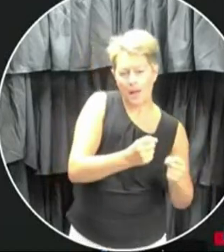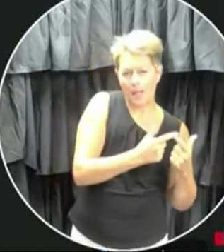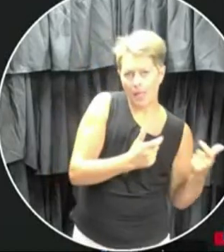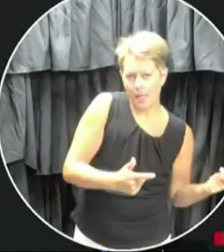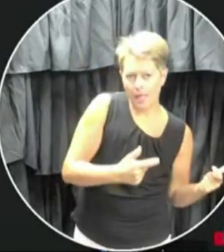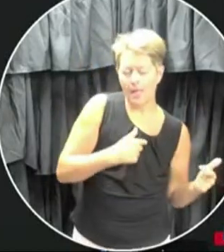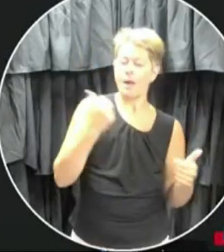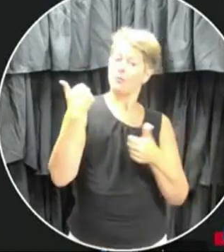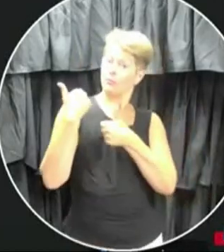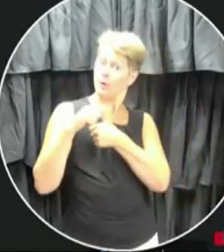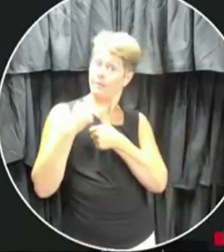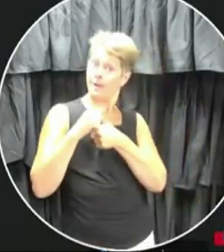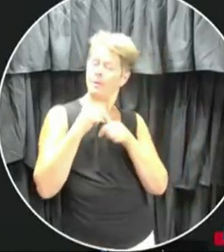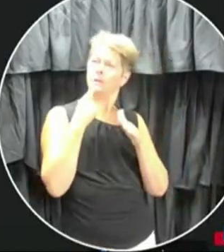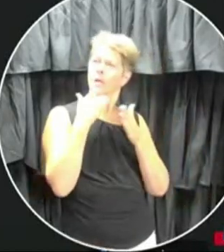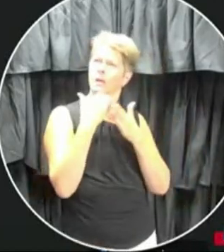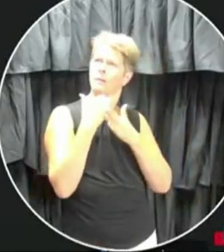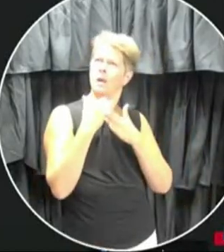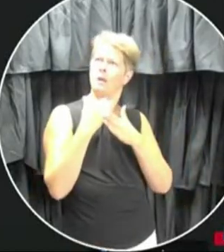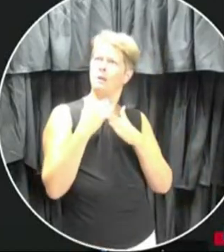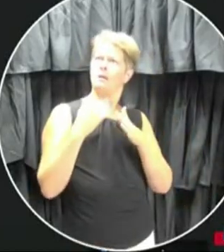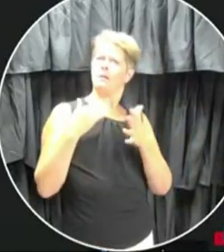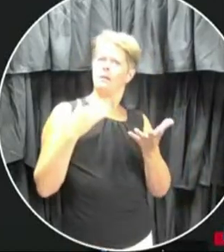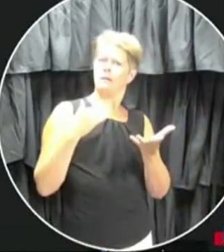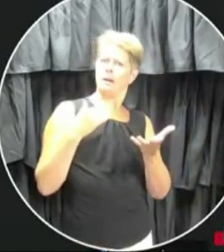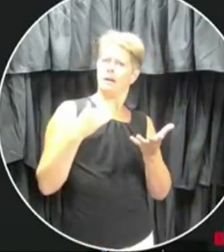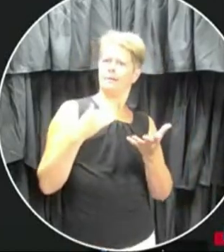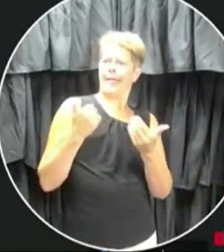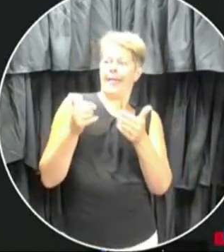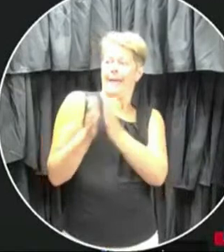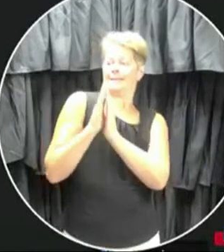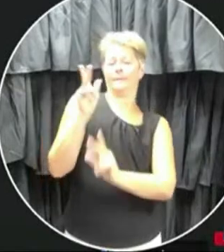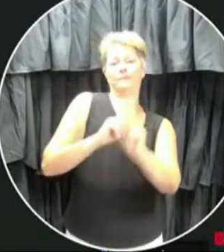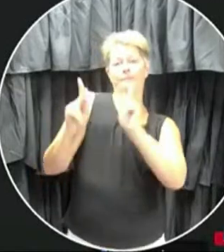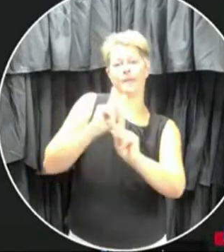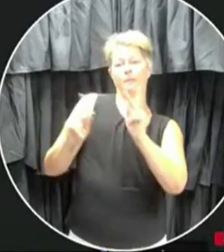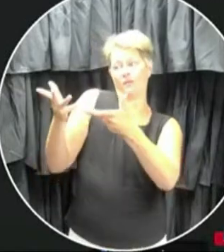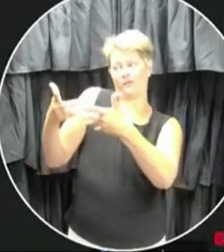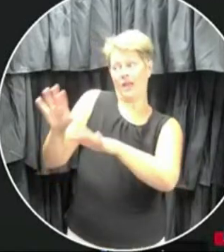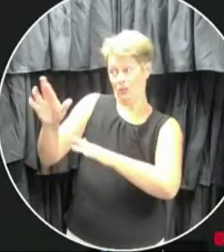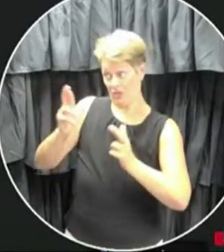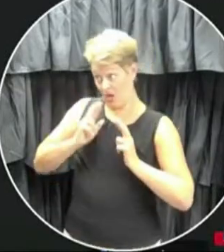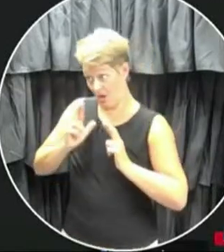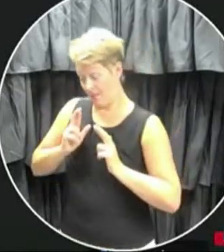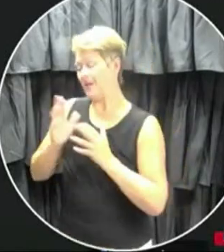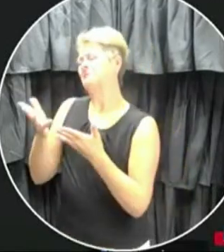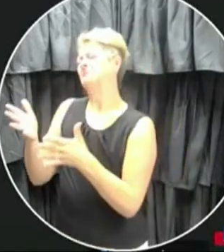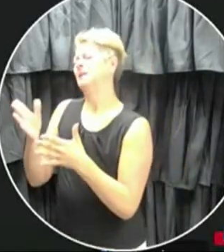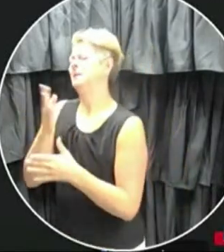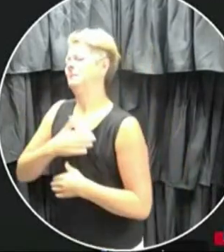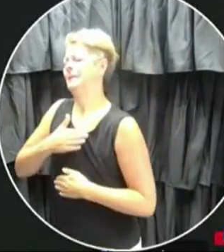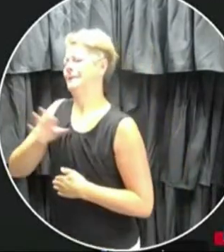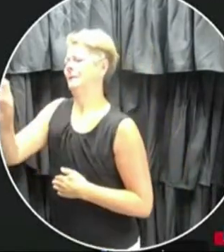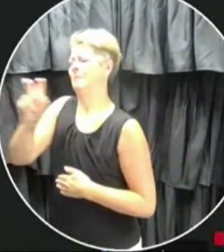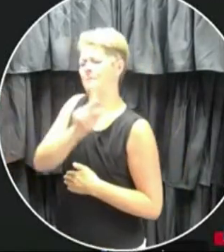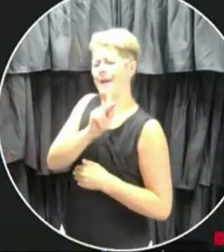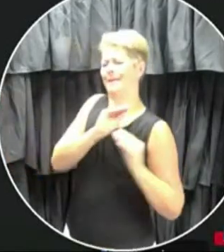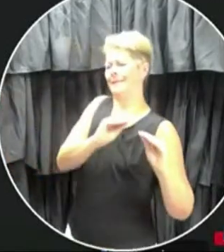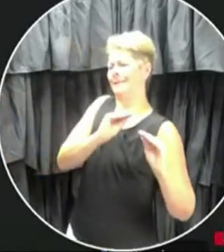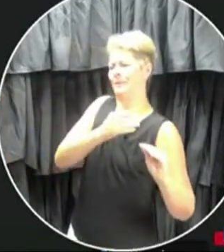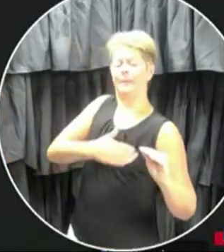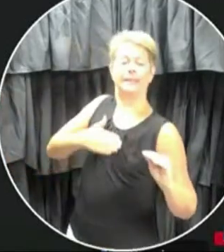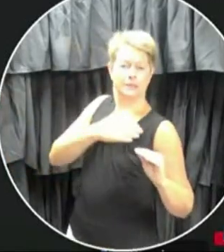kind of a call for, you know, medical practitioners of getting people out of retirement and maybe being able to help out in that regard. know, has there been similar